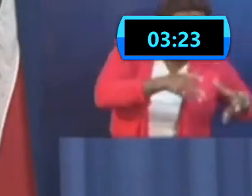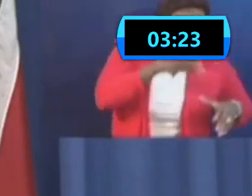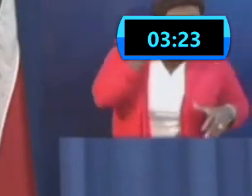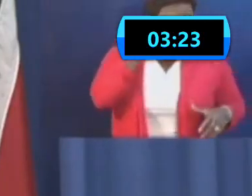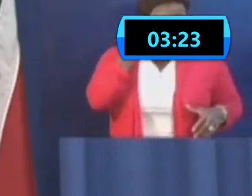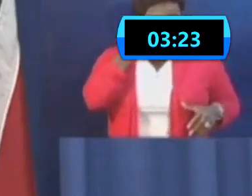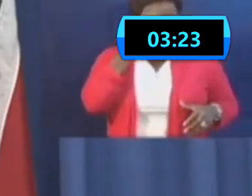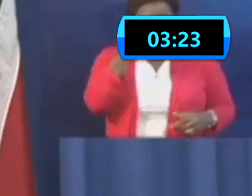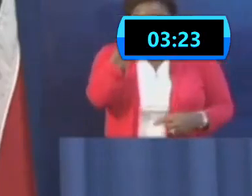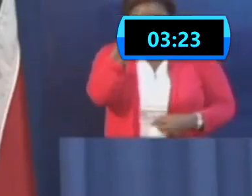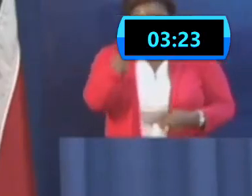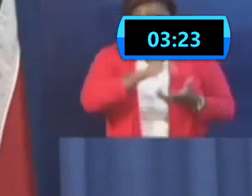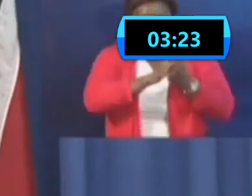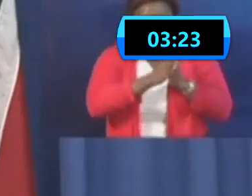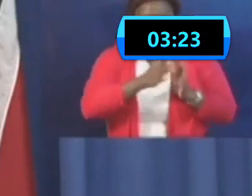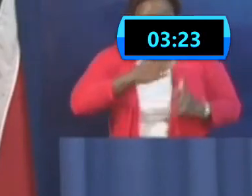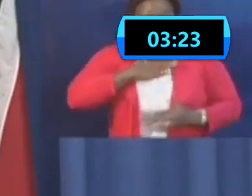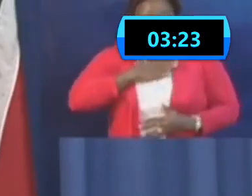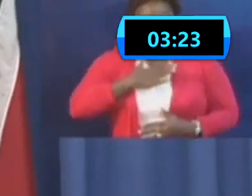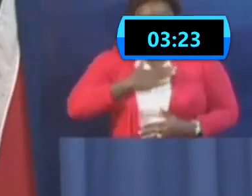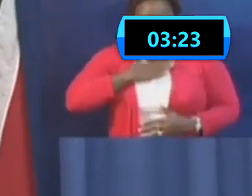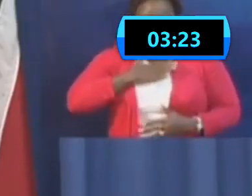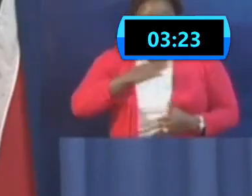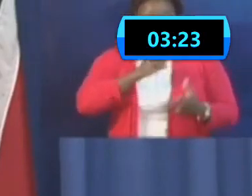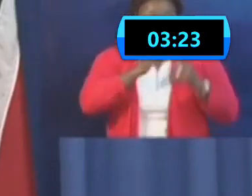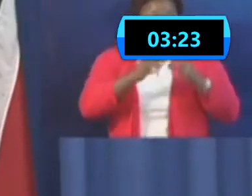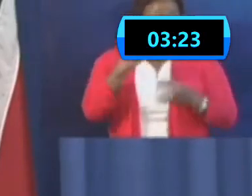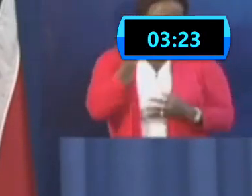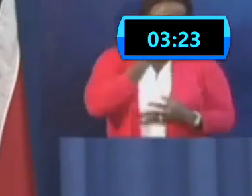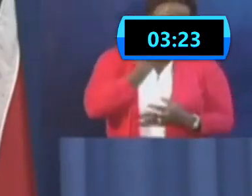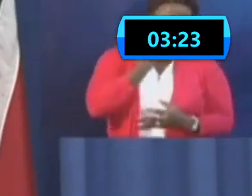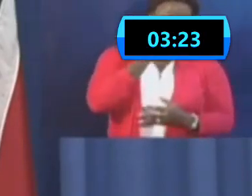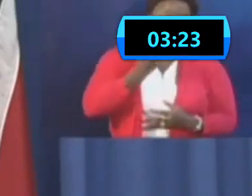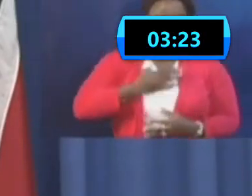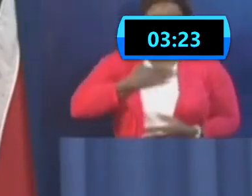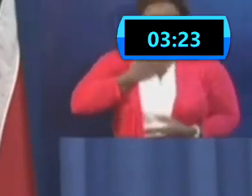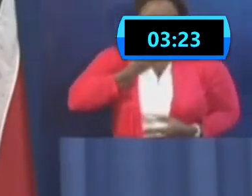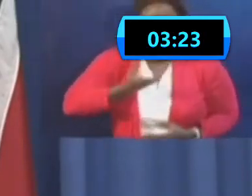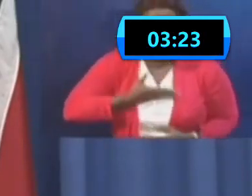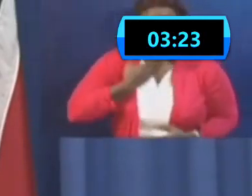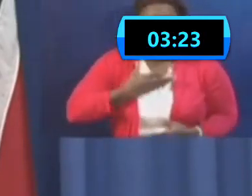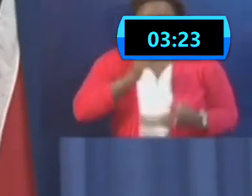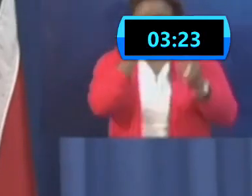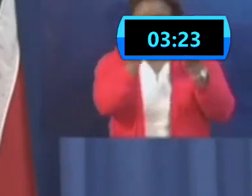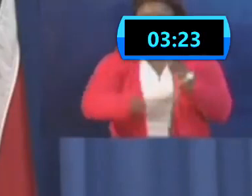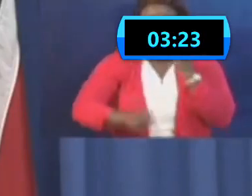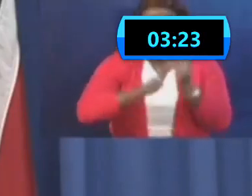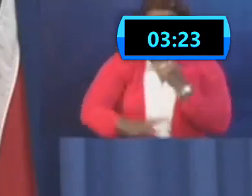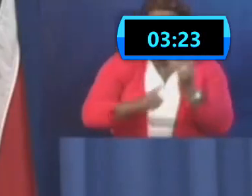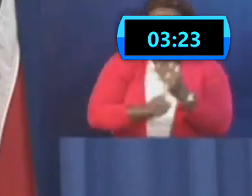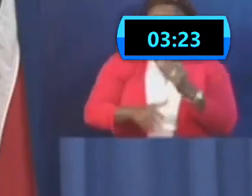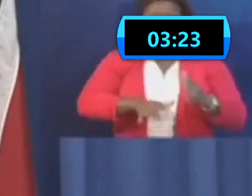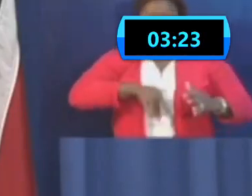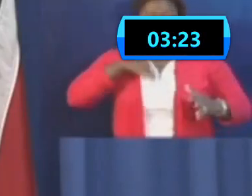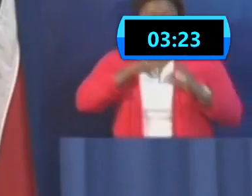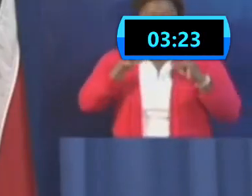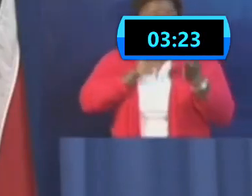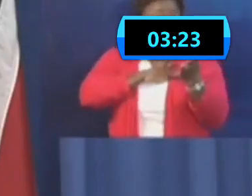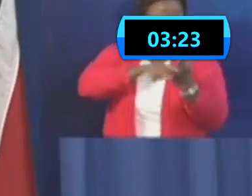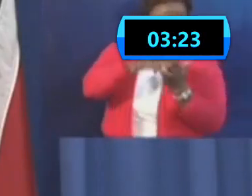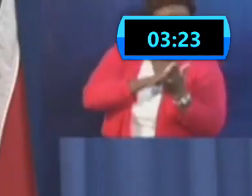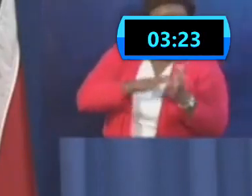symptoms. If you have shortness of breath, do you have any other signs, vomiting, persistent diarrhea, feeling extremely weak and tired,